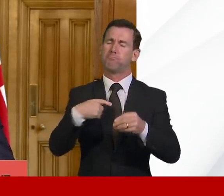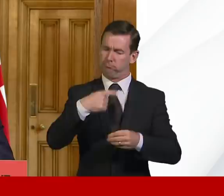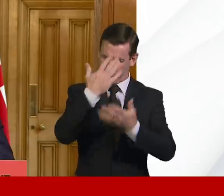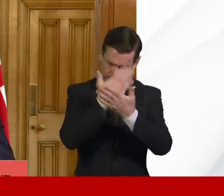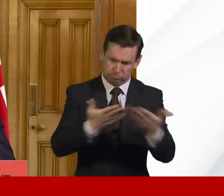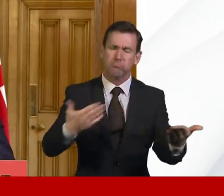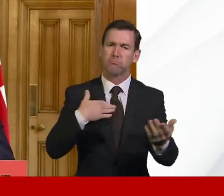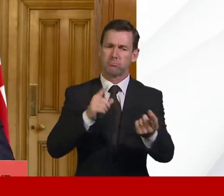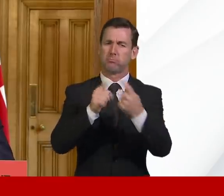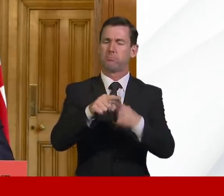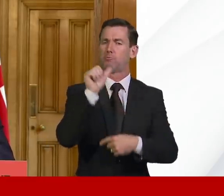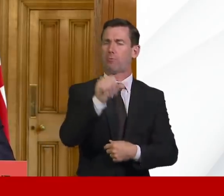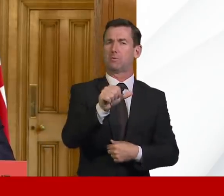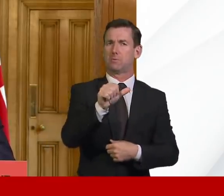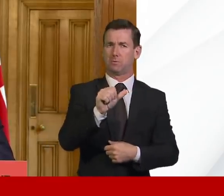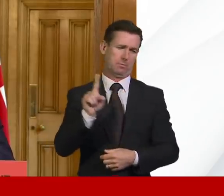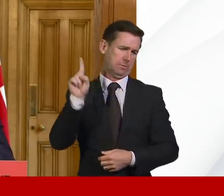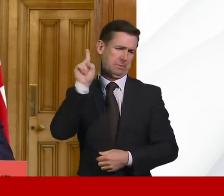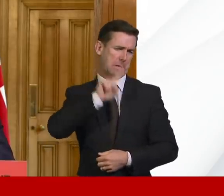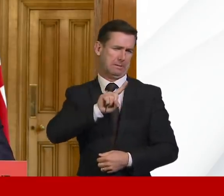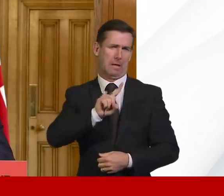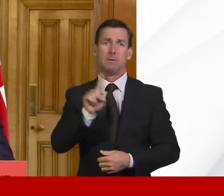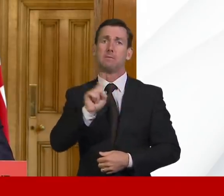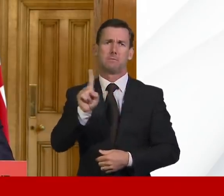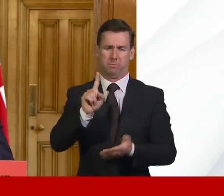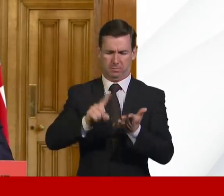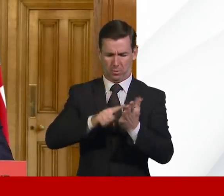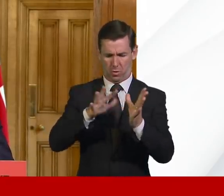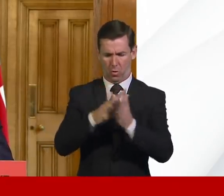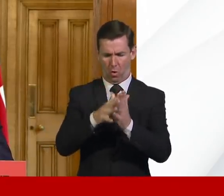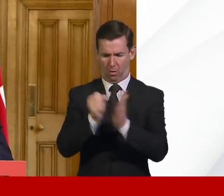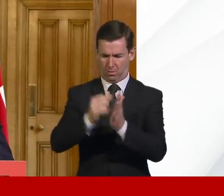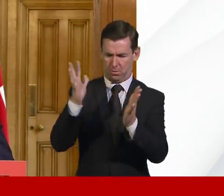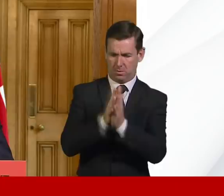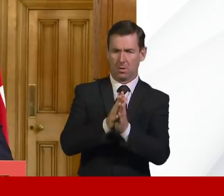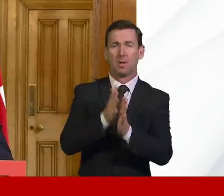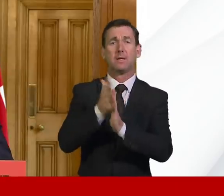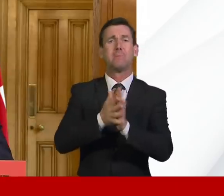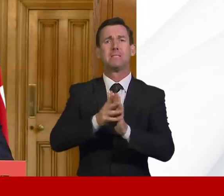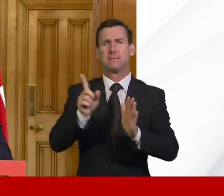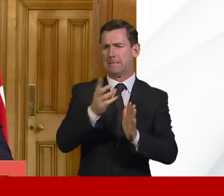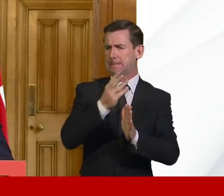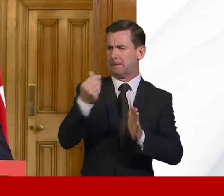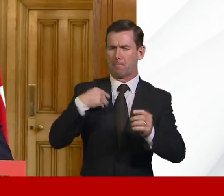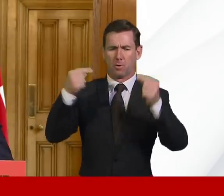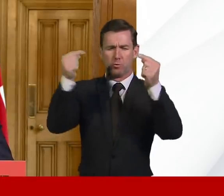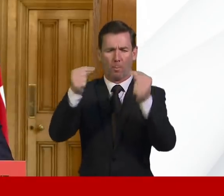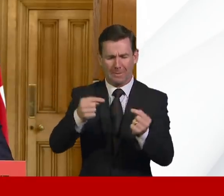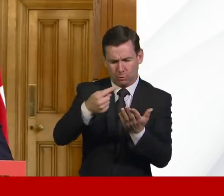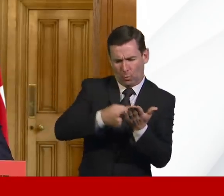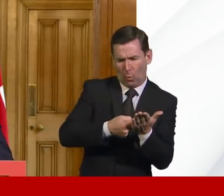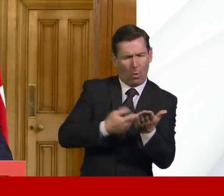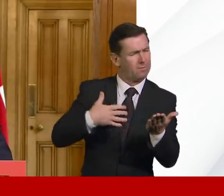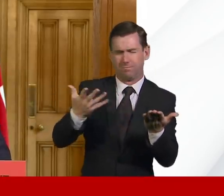request. Yesterday, we brought forward legislation to temporarily suspend some competition rules in the